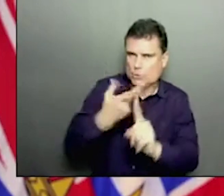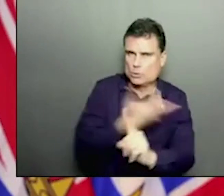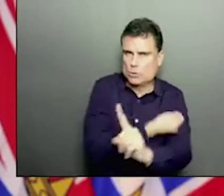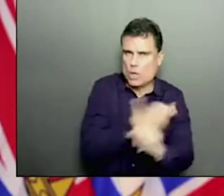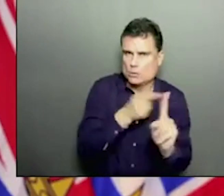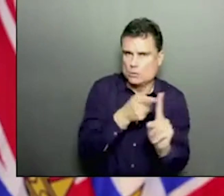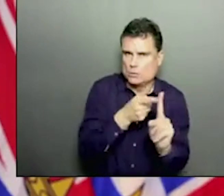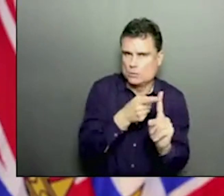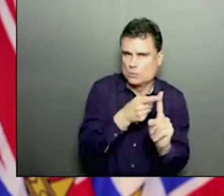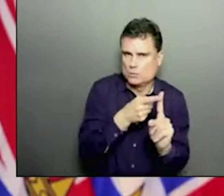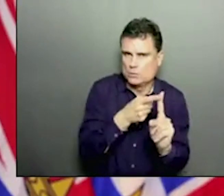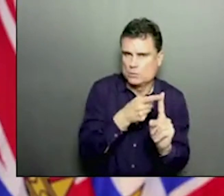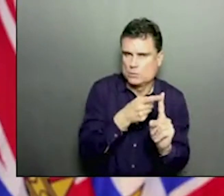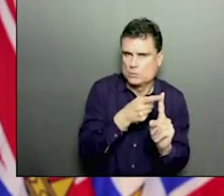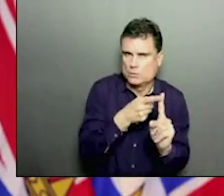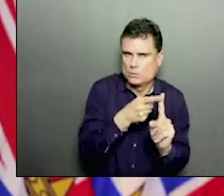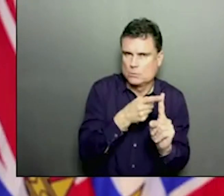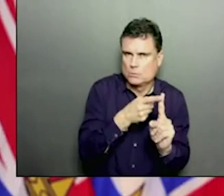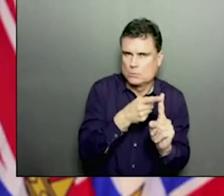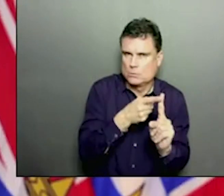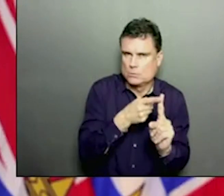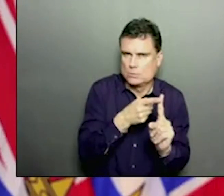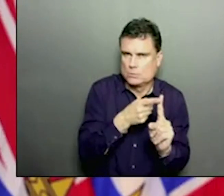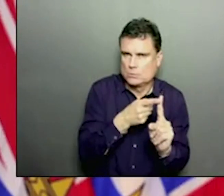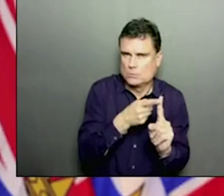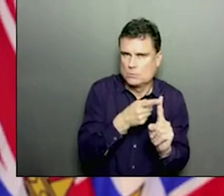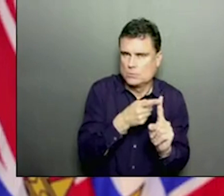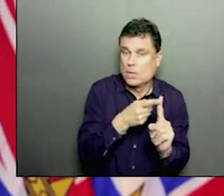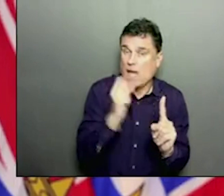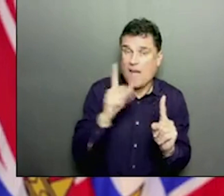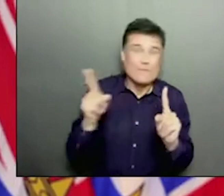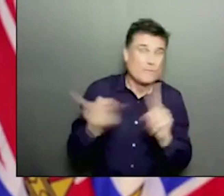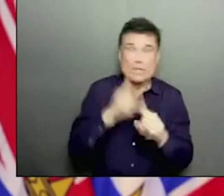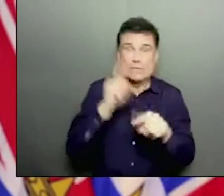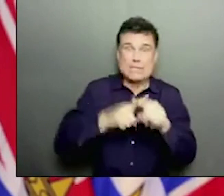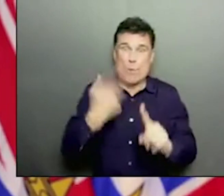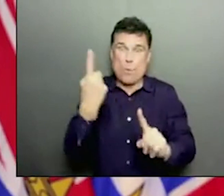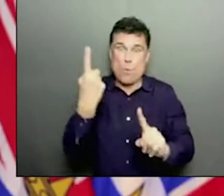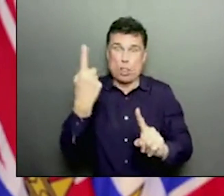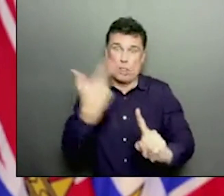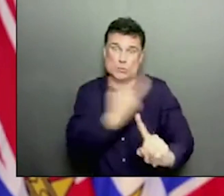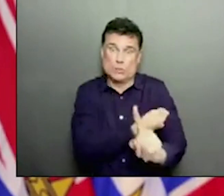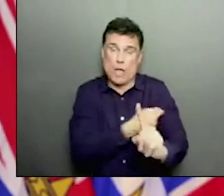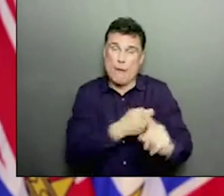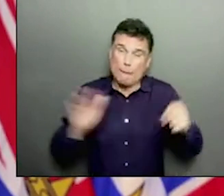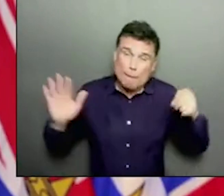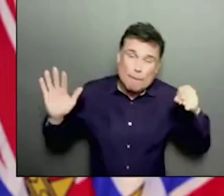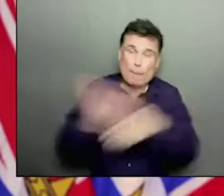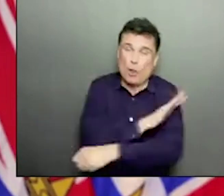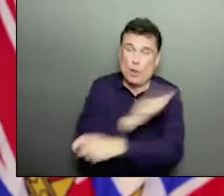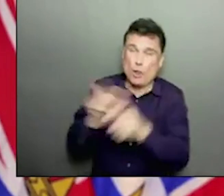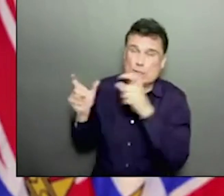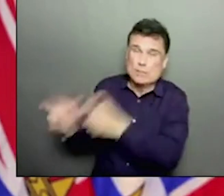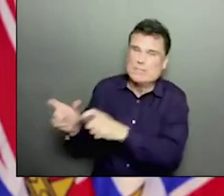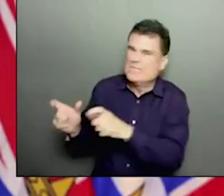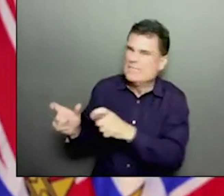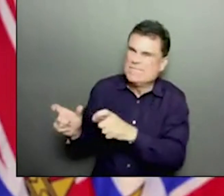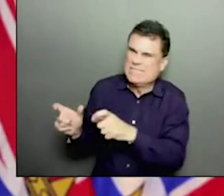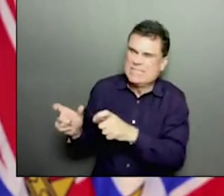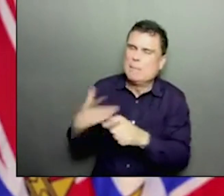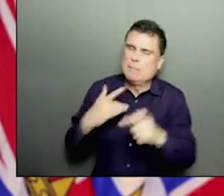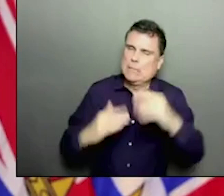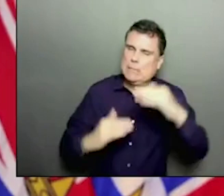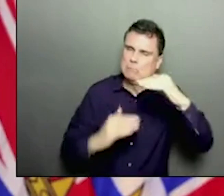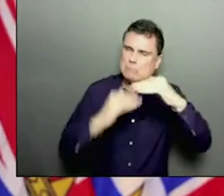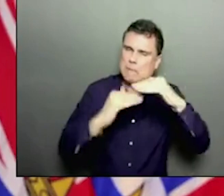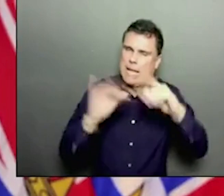And the studies are still ongoing to see how long that will be. That's why we have made the decision to maximize the number of people who